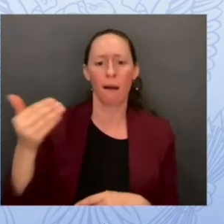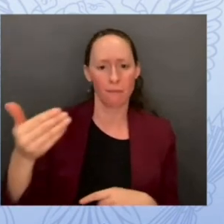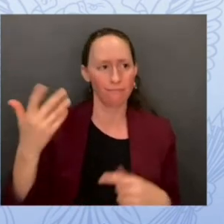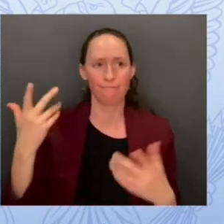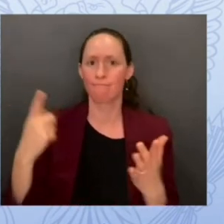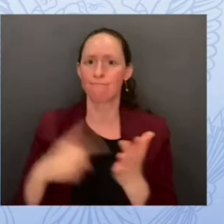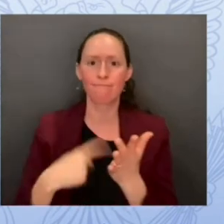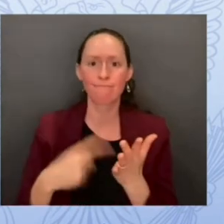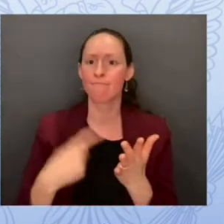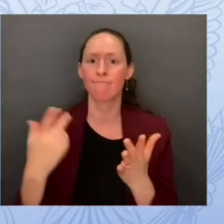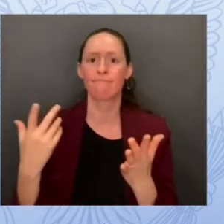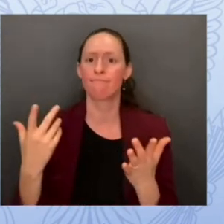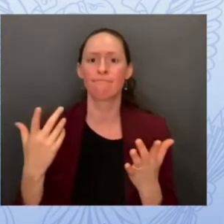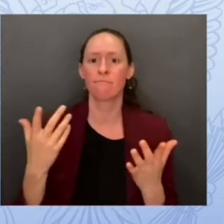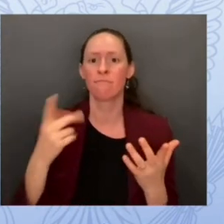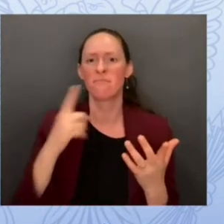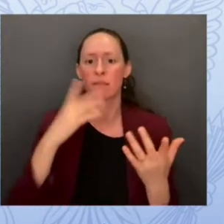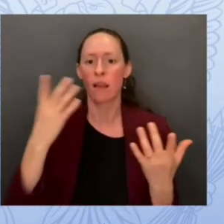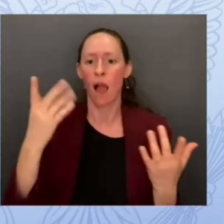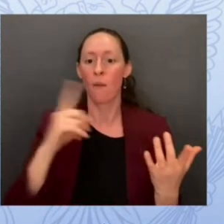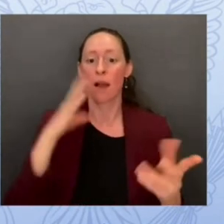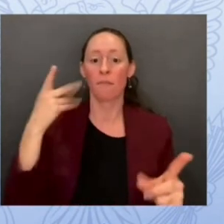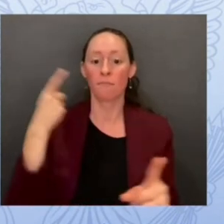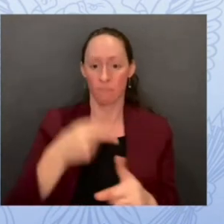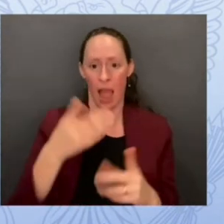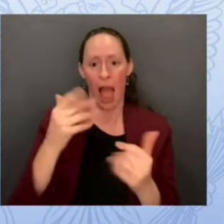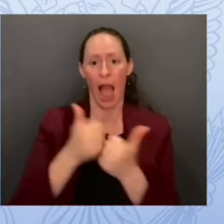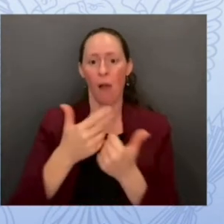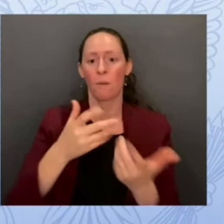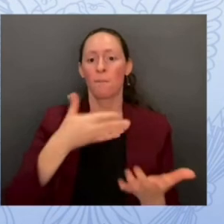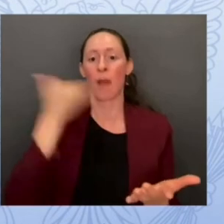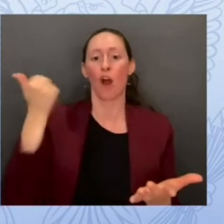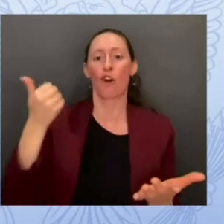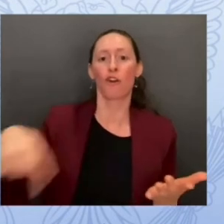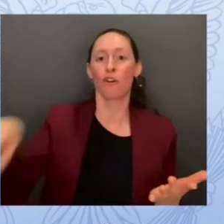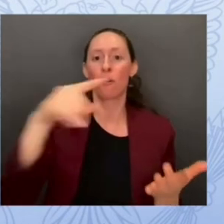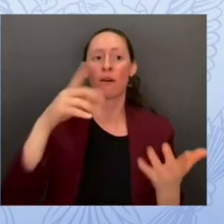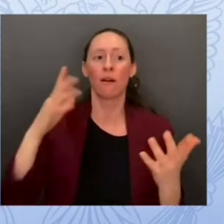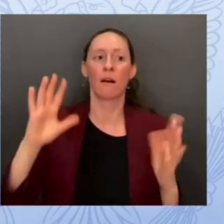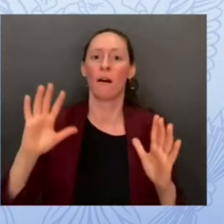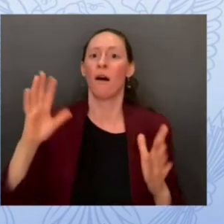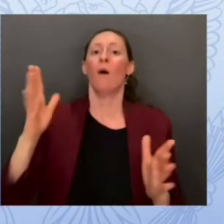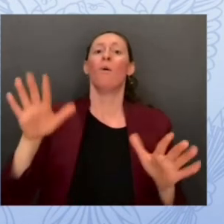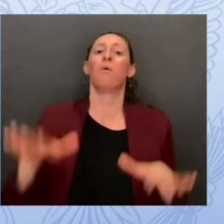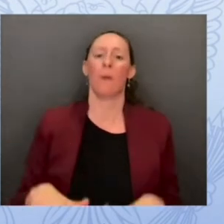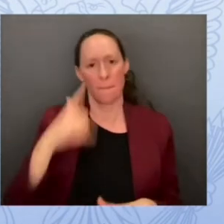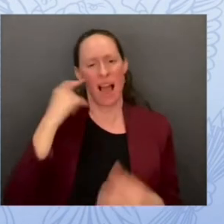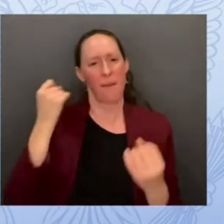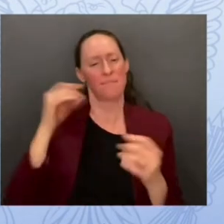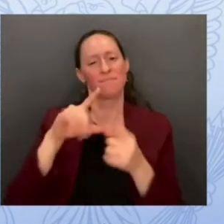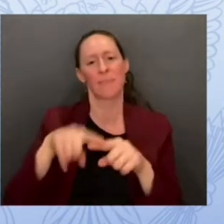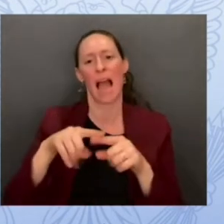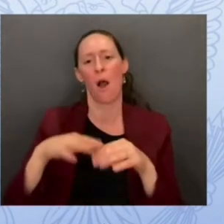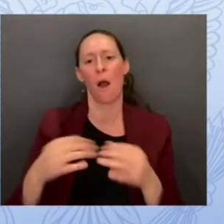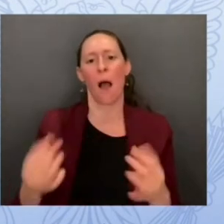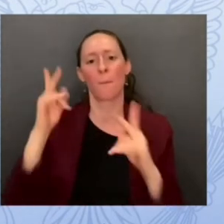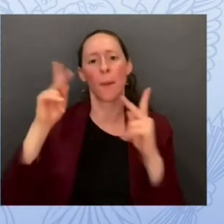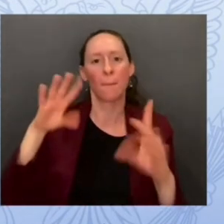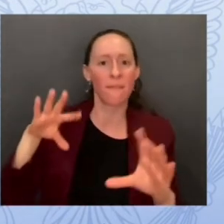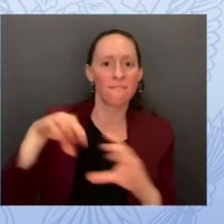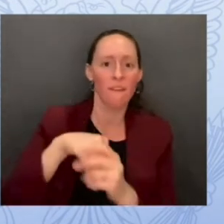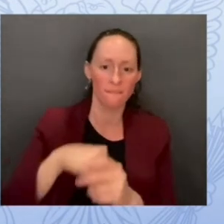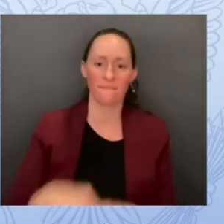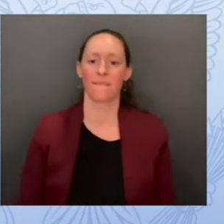get on deck so with that i'd like to turn to zaid saeed head of u.s public policy at cloudflare thank you